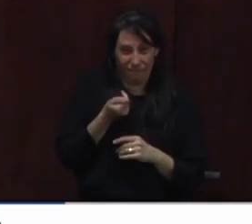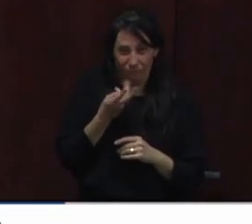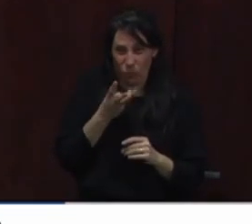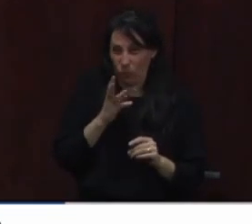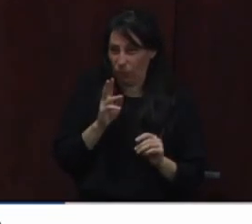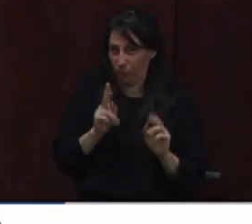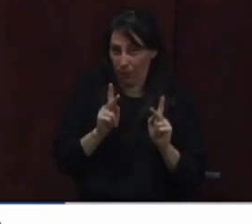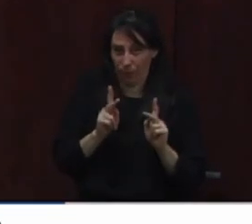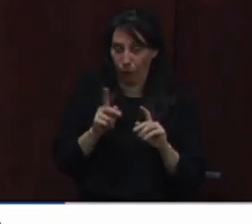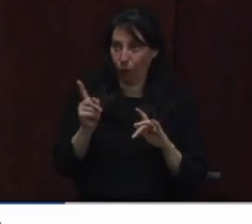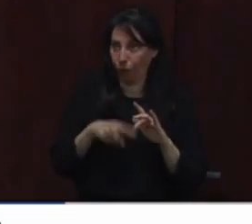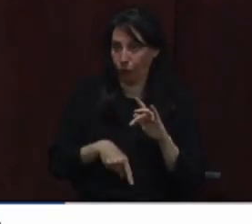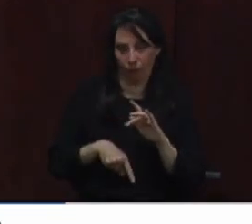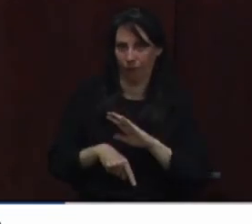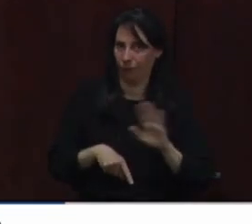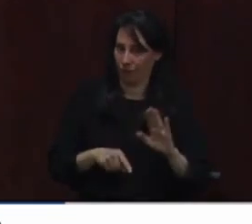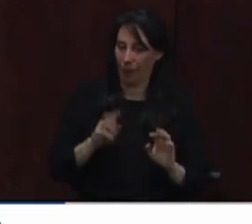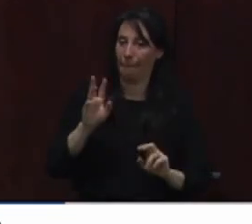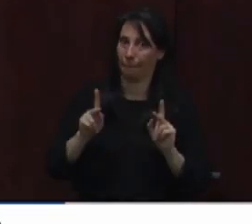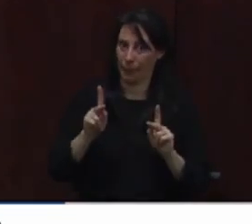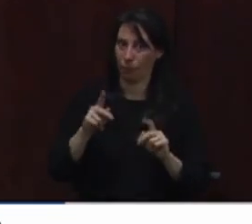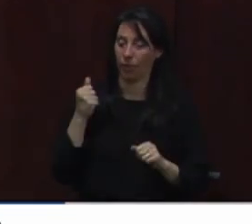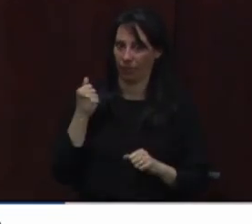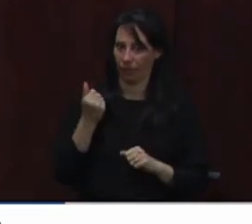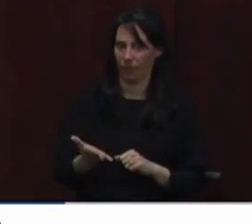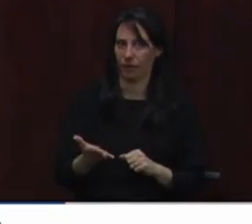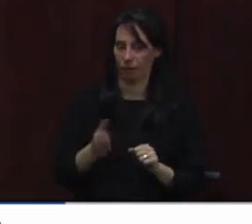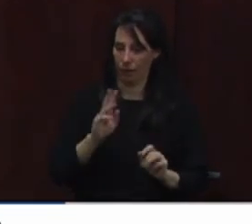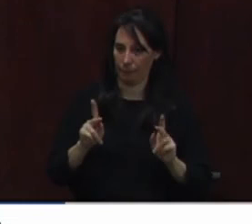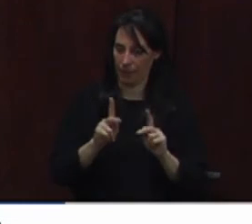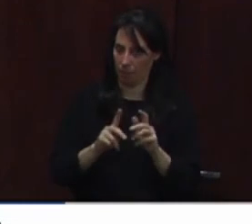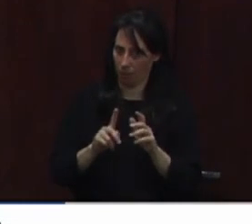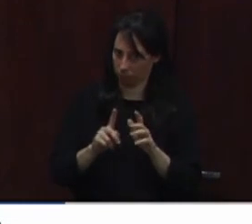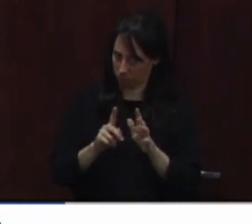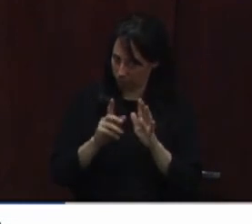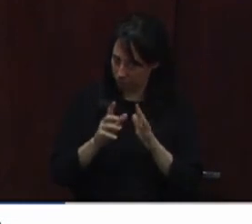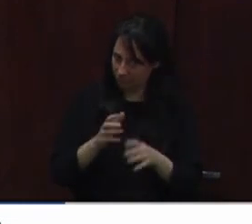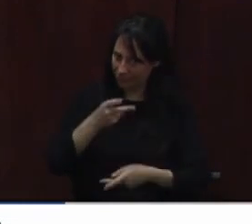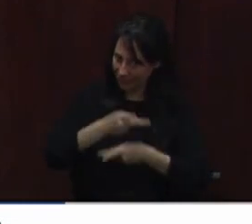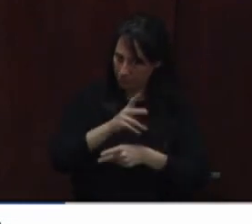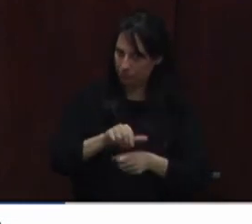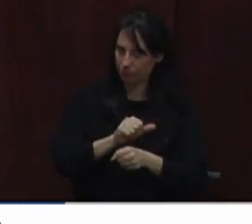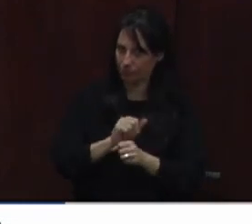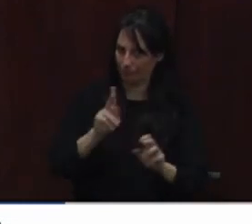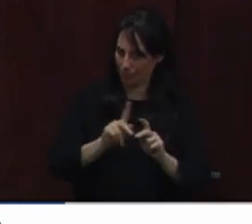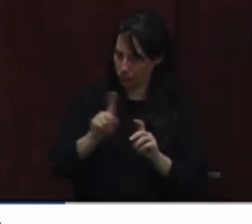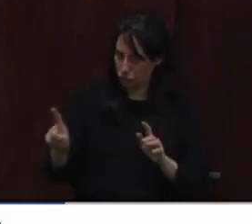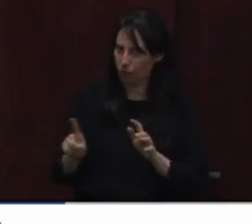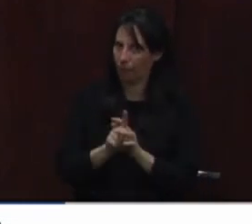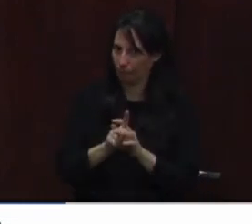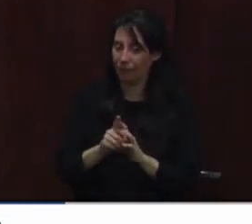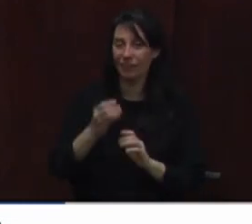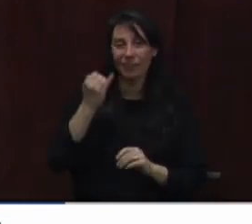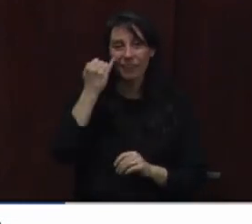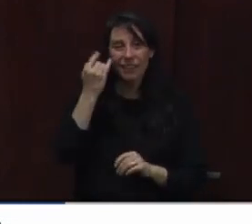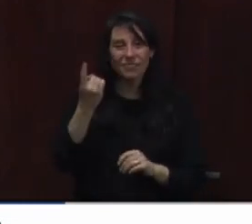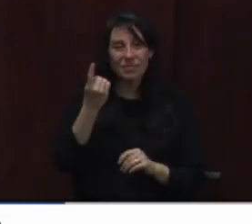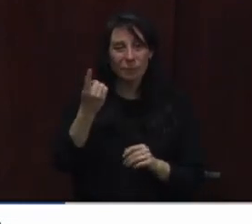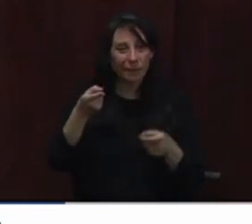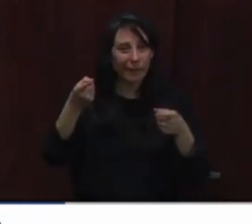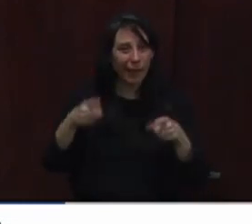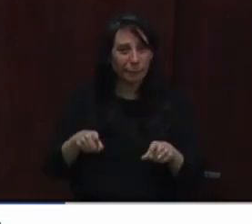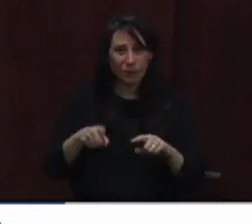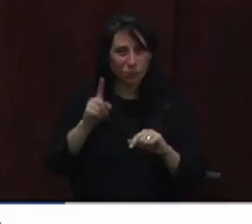Folks are showing up. If we do encounter a no-show, you know, it's great if you can notify us but it's not